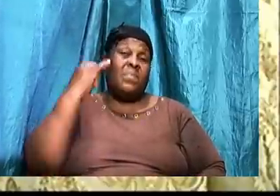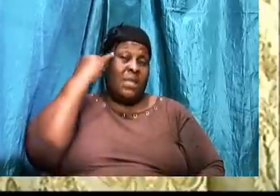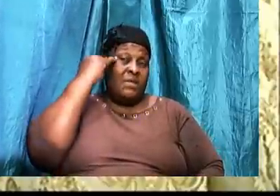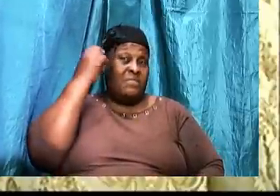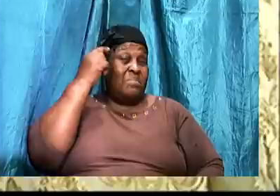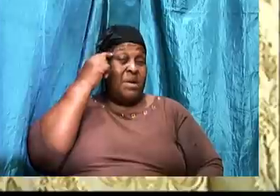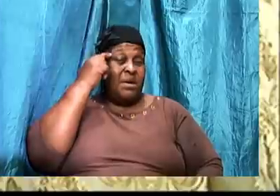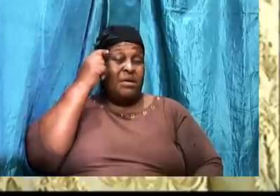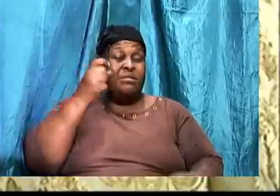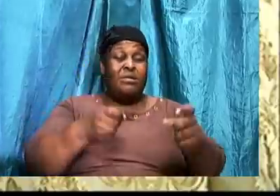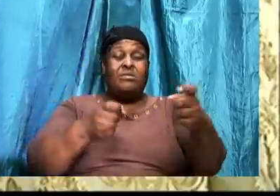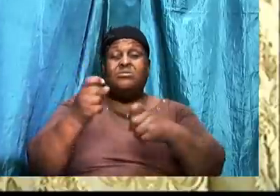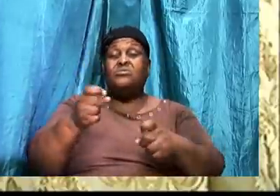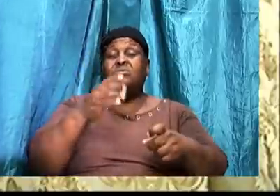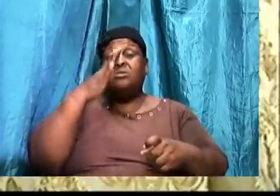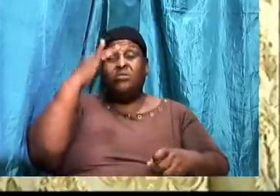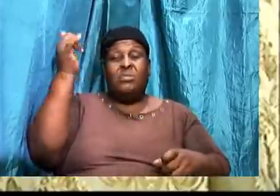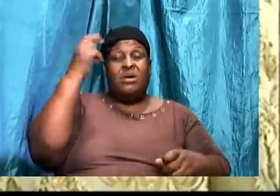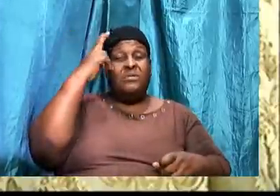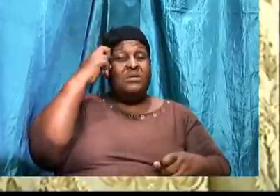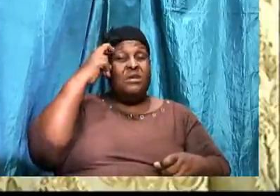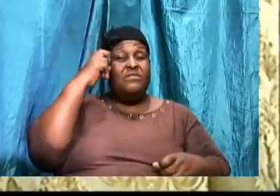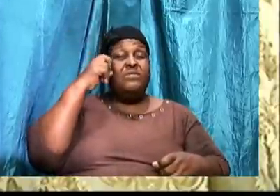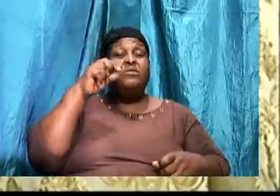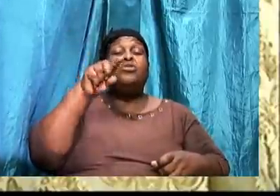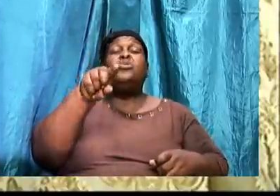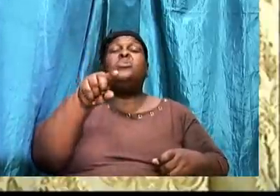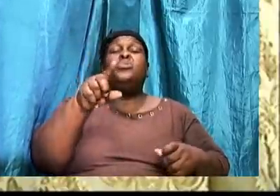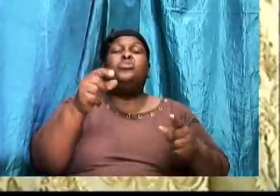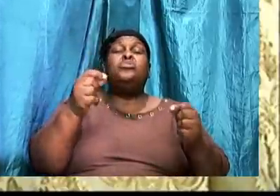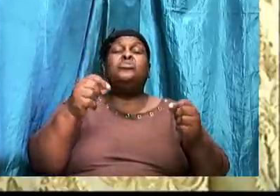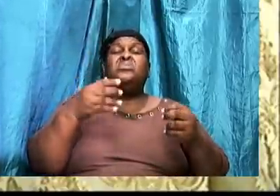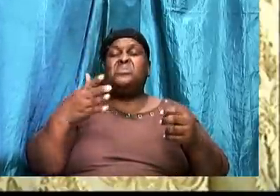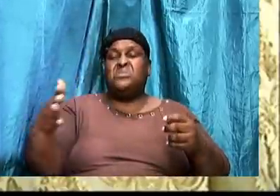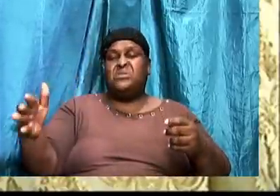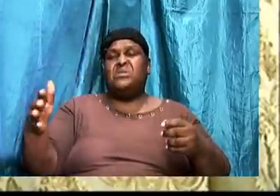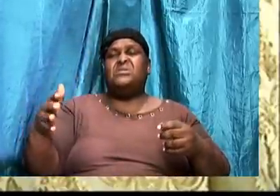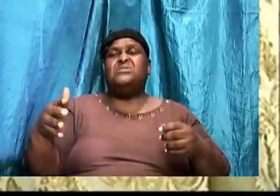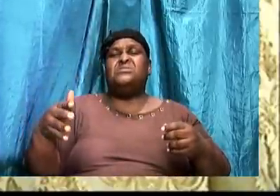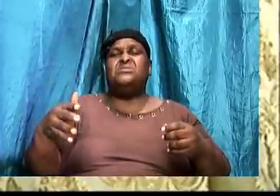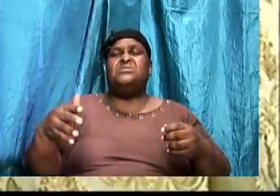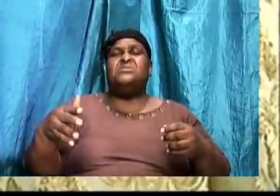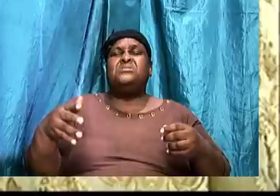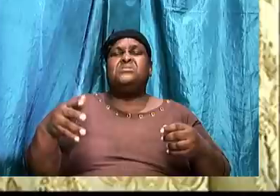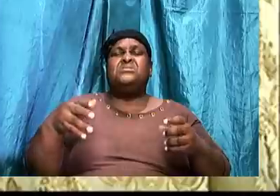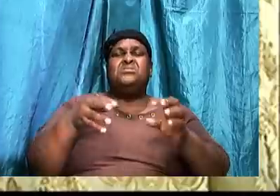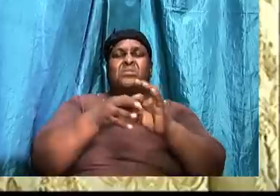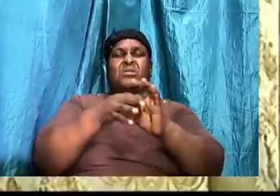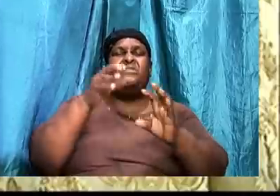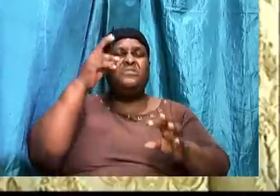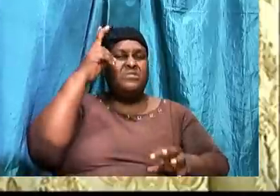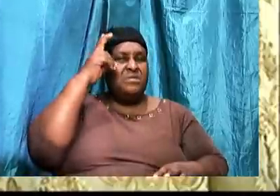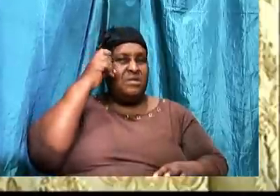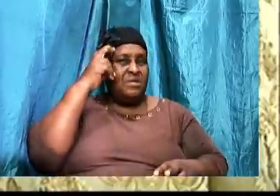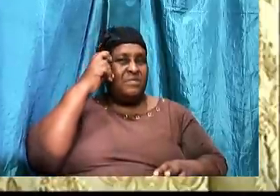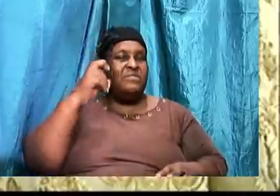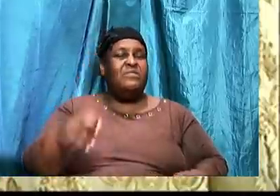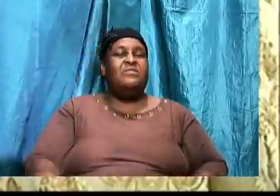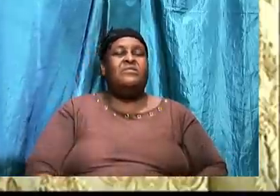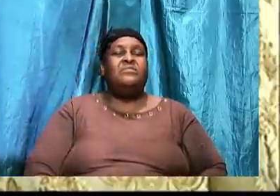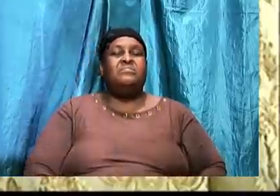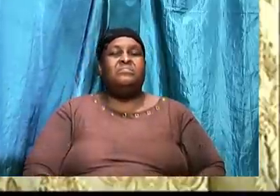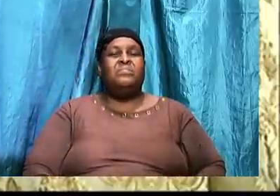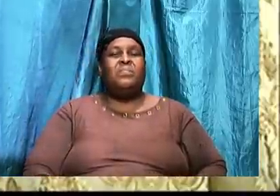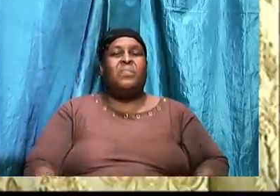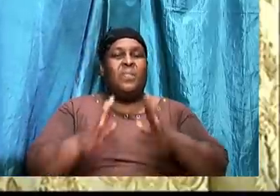that the devil wants you to do. I asked a question last week. I hope that we spend some time and we look at the